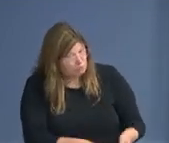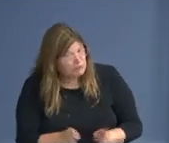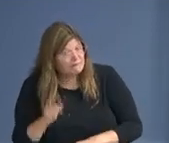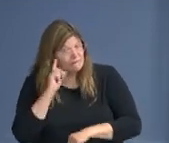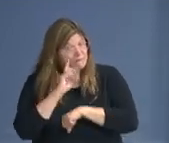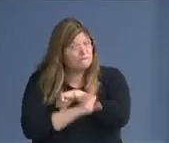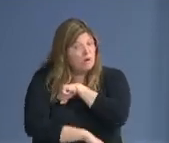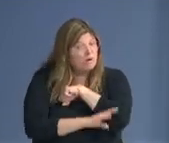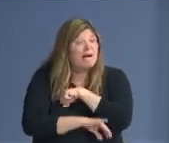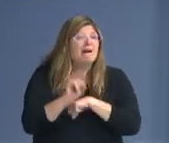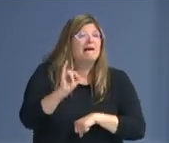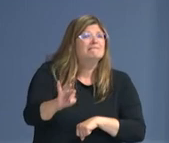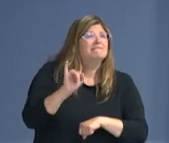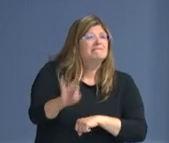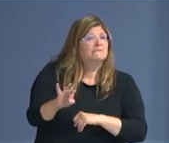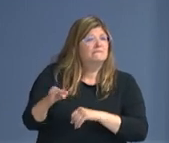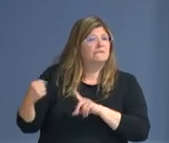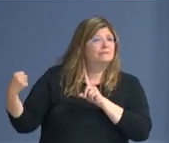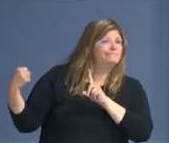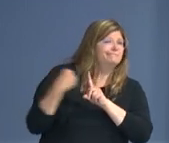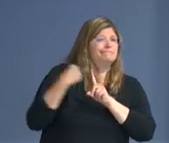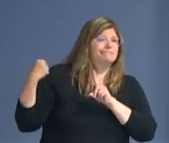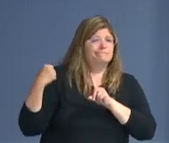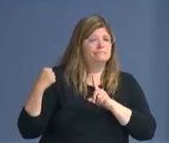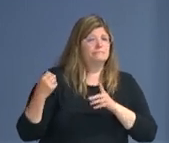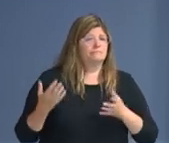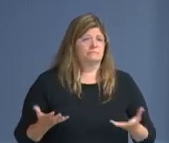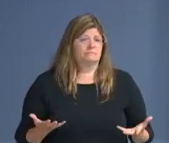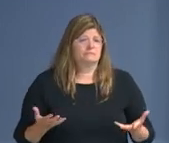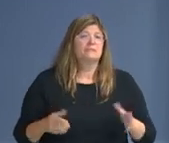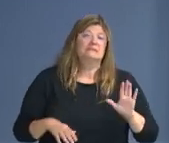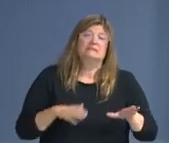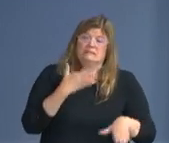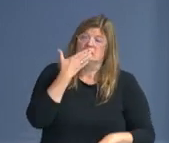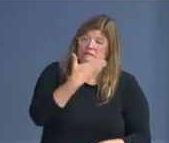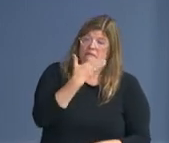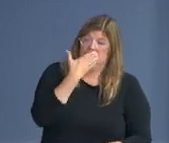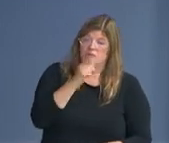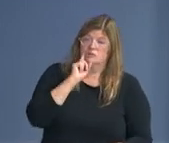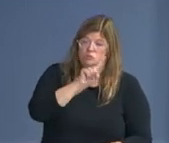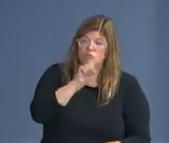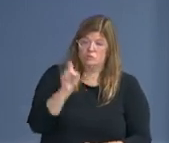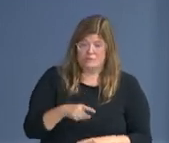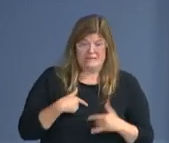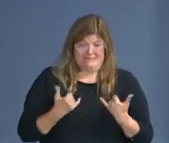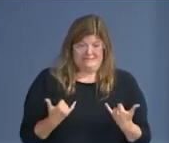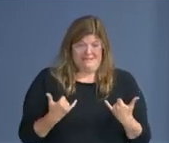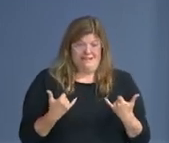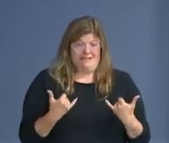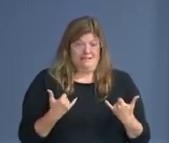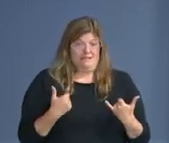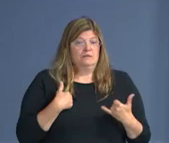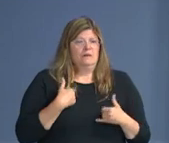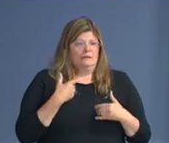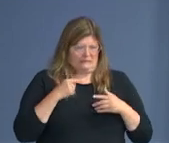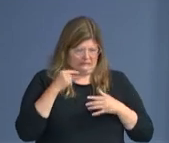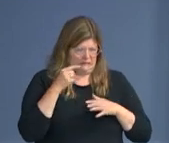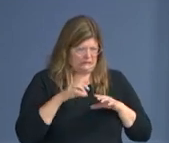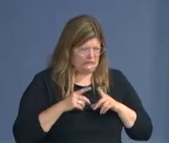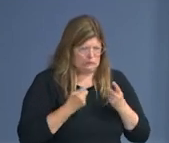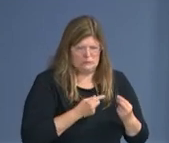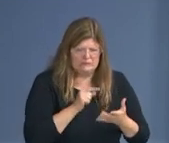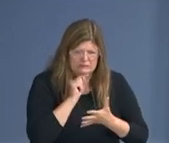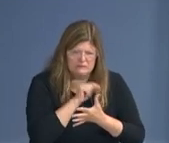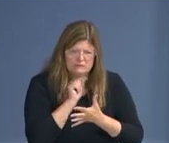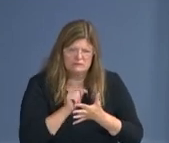Uh, thank you for the question. Uh, there are a number of things that we are doing, uh, and communicating with our healthcare partners,